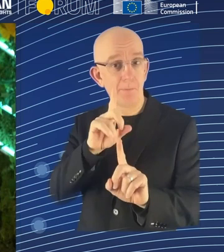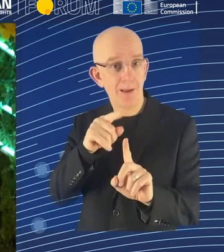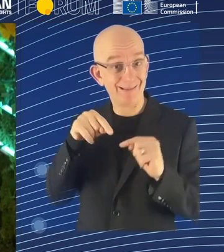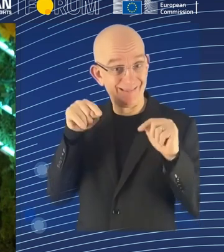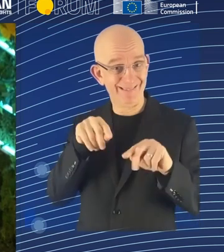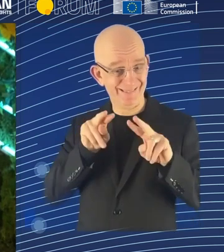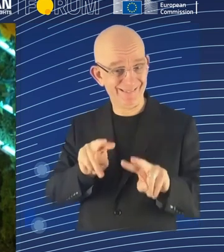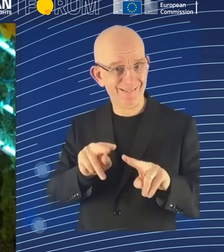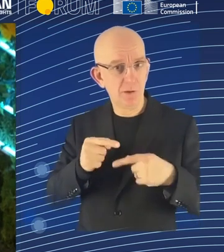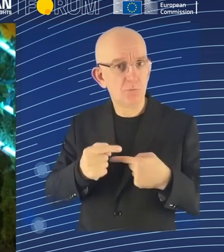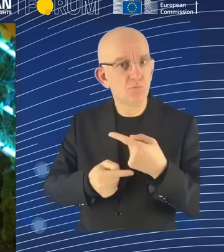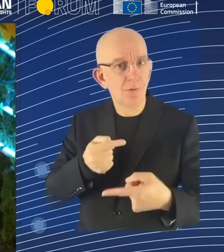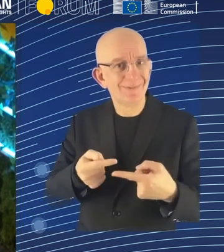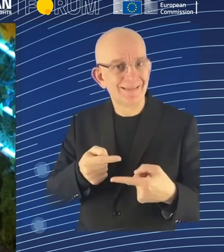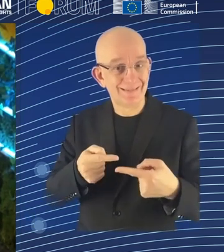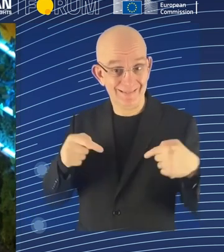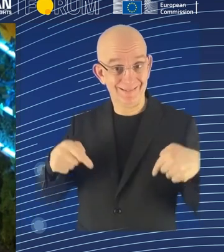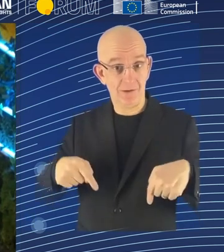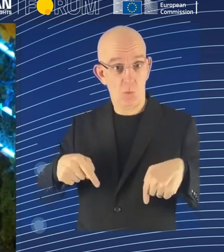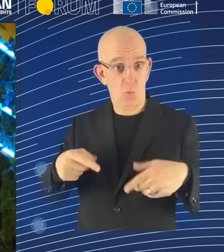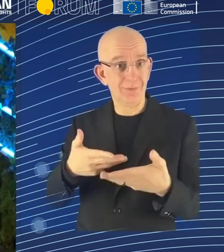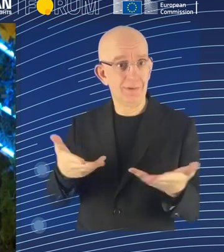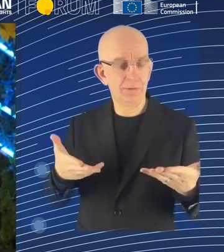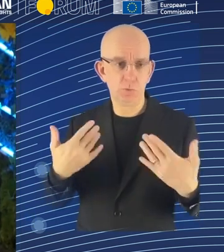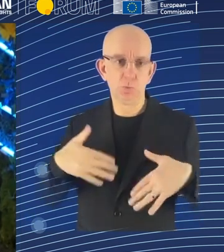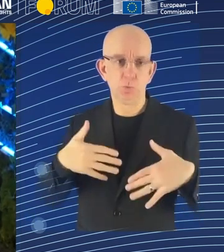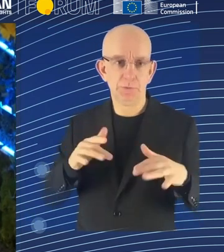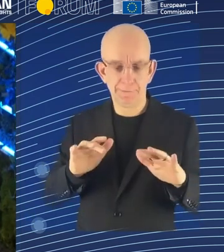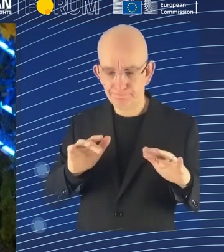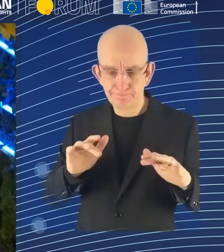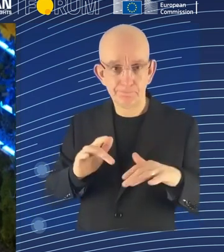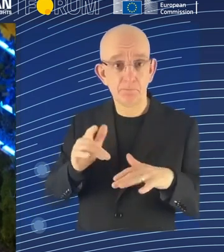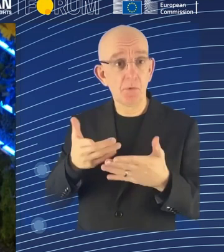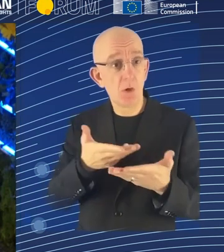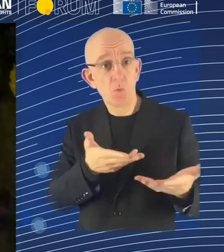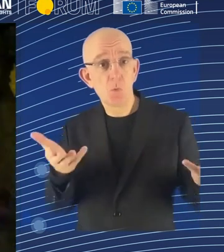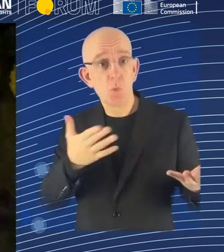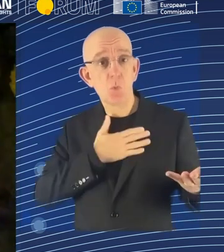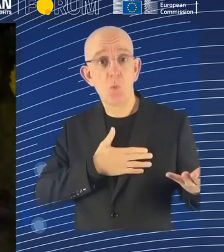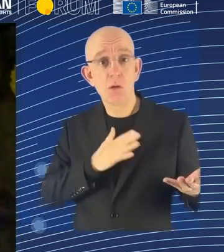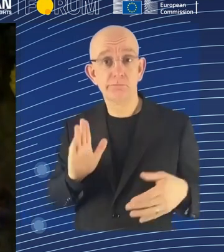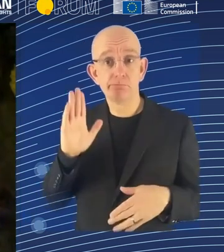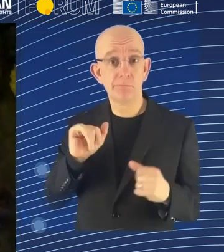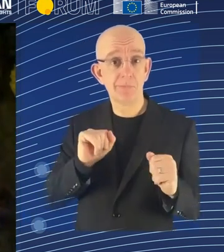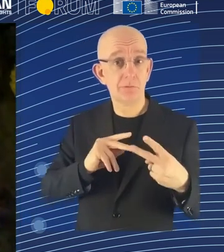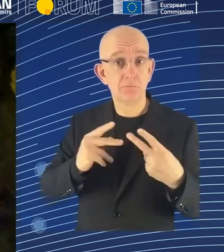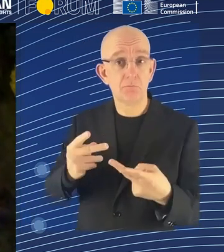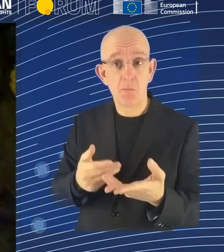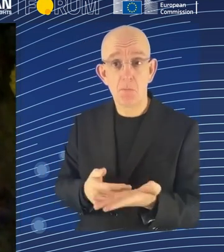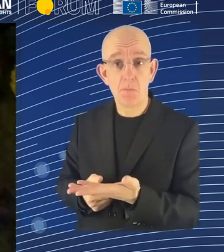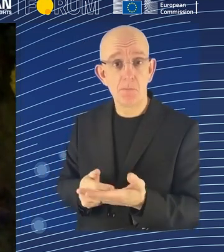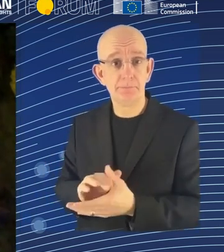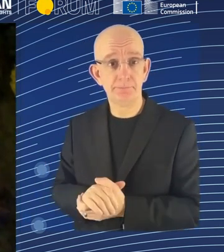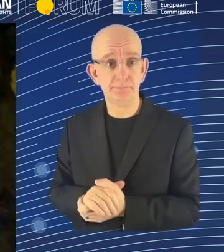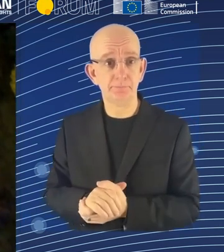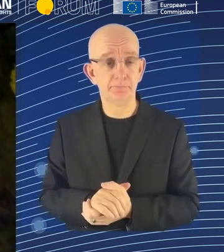I I think, as I hinted in my initial remarks already, I think the Platform Work Directive sets down a really good baseline standard.